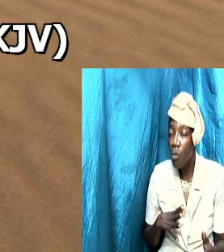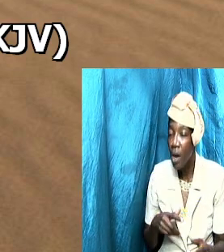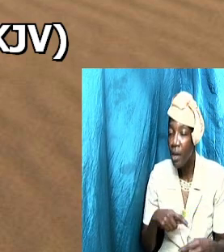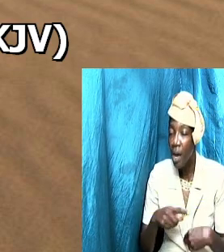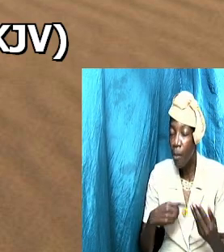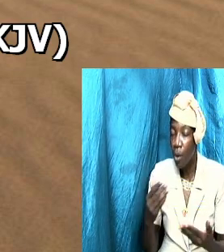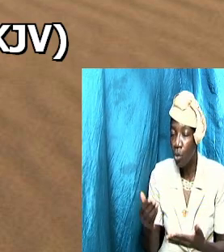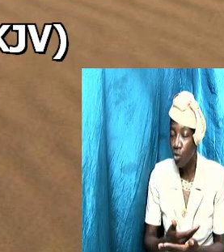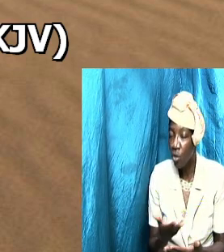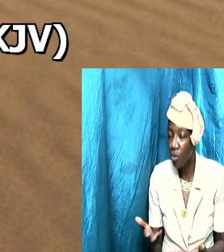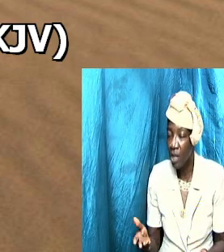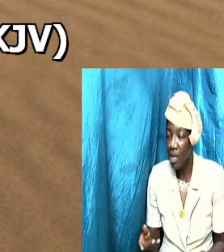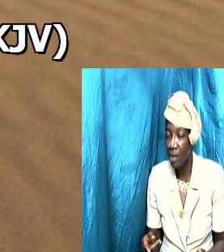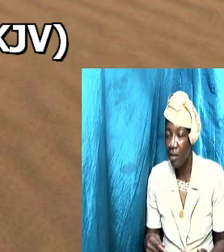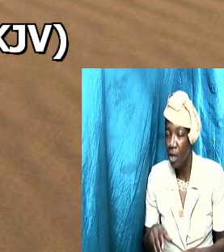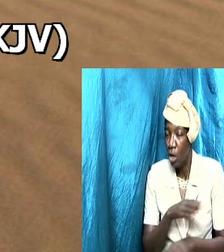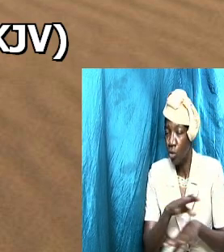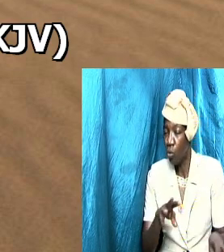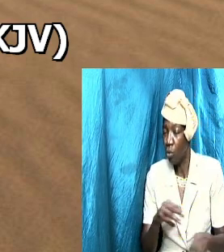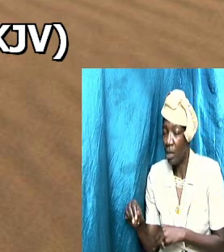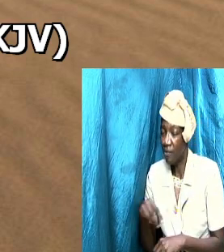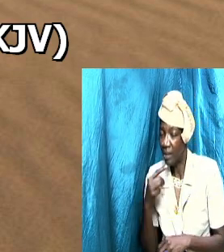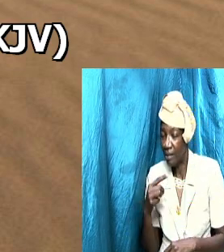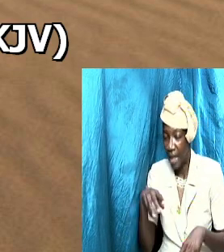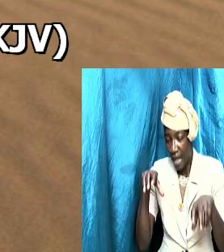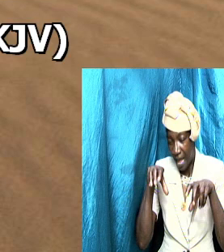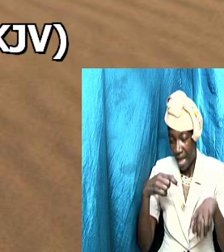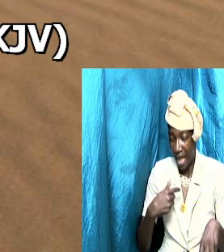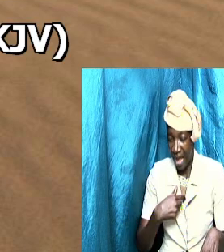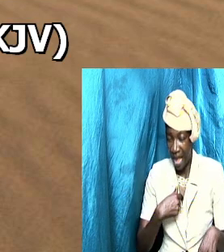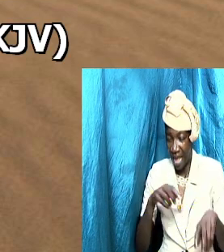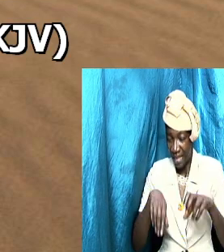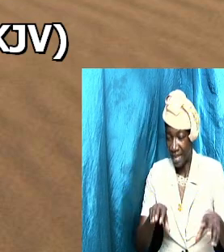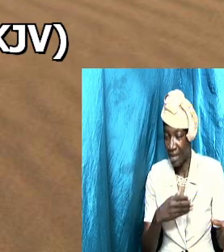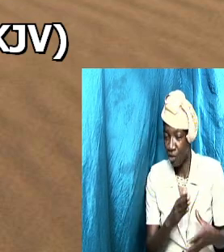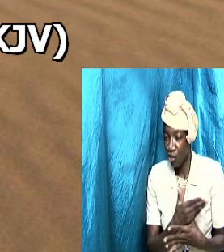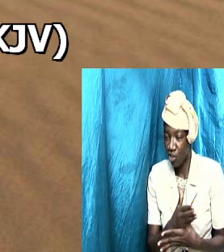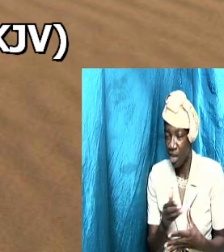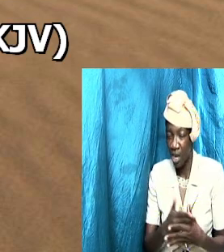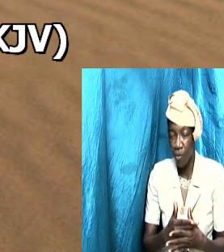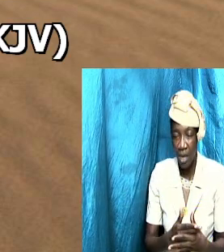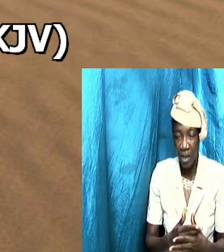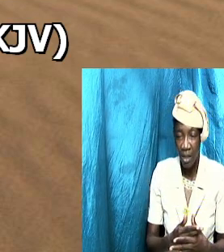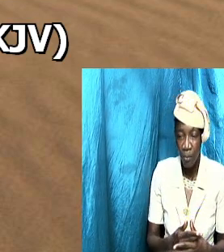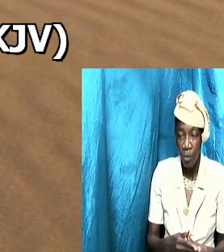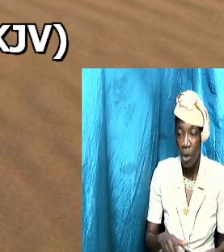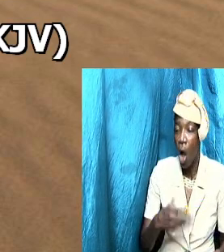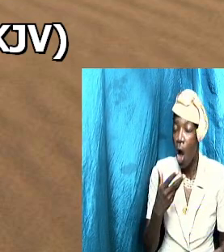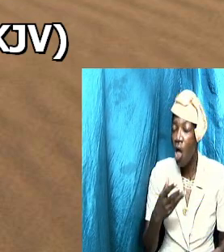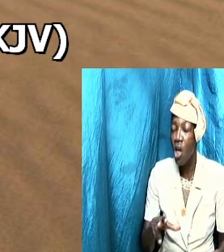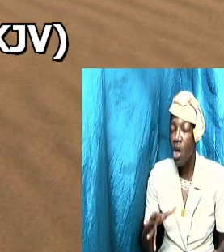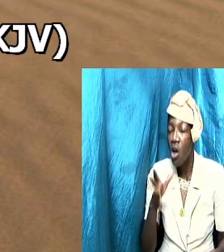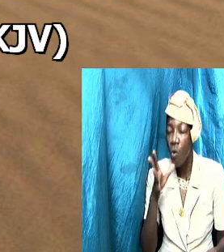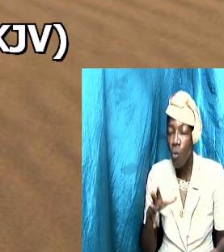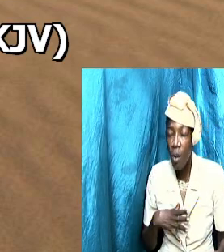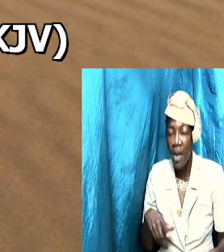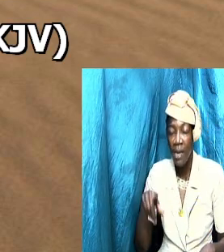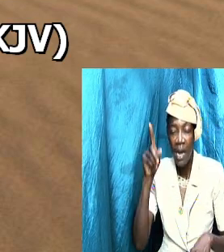don't leave and say I can't share it with Mary and I can't share it with Sue and I can't share it in the way that I want to share it with you